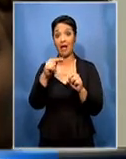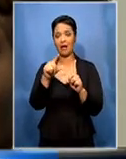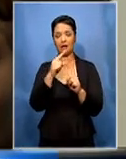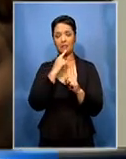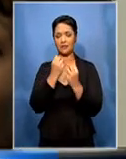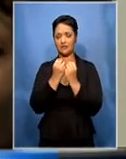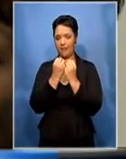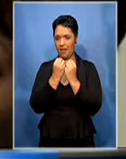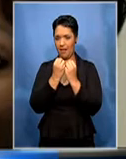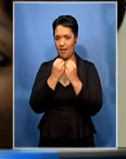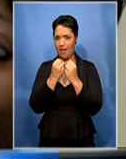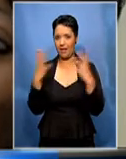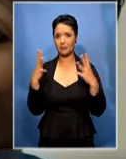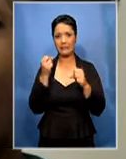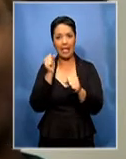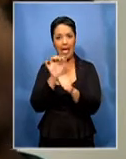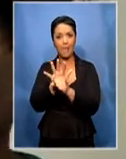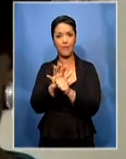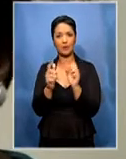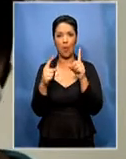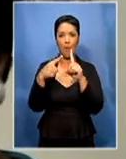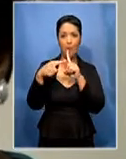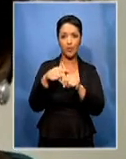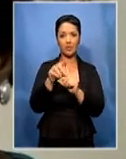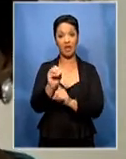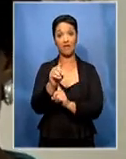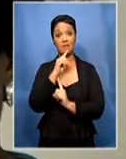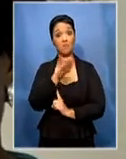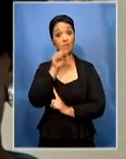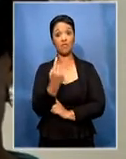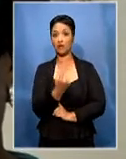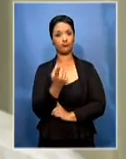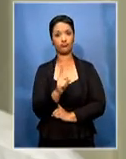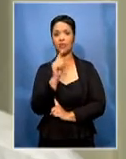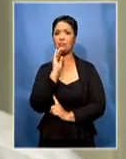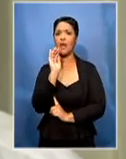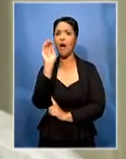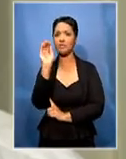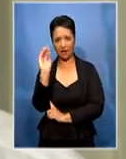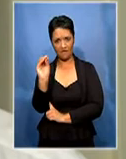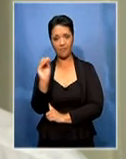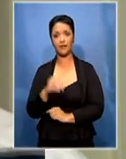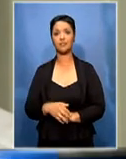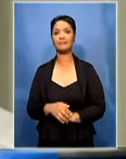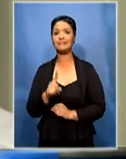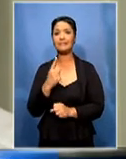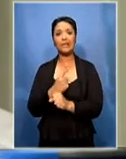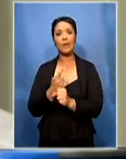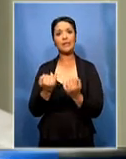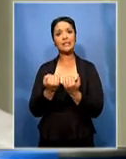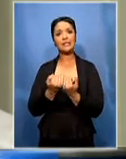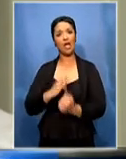onto the judiciary not only in South Africa but also outside South Africa as well. He always remained a humble person